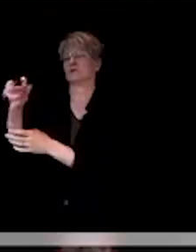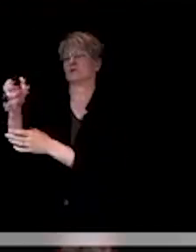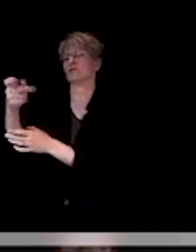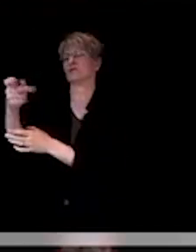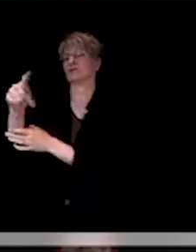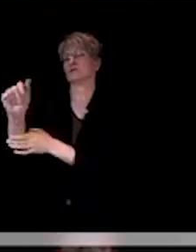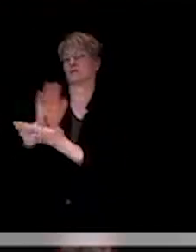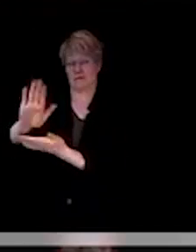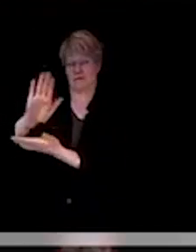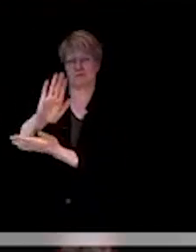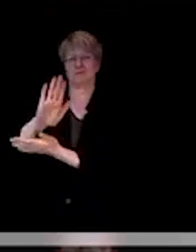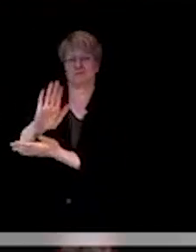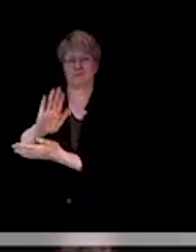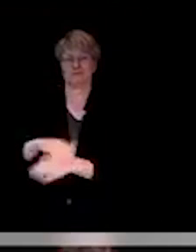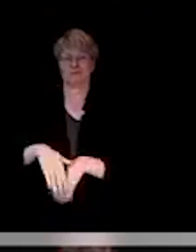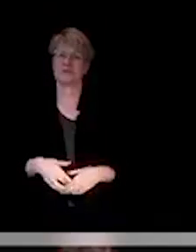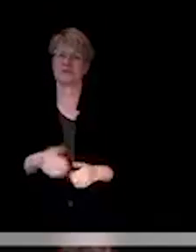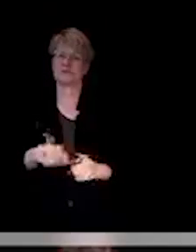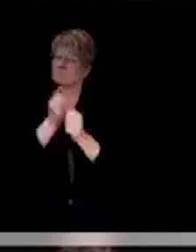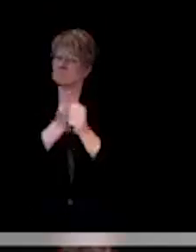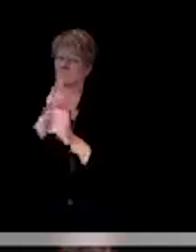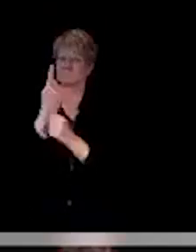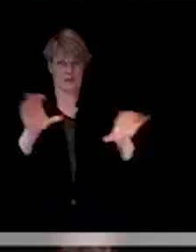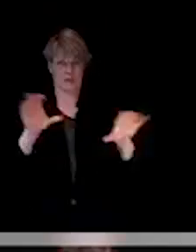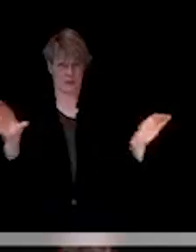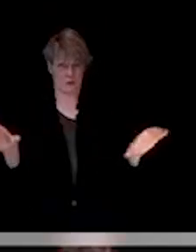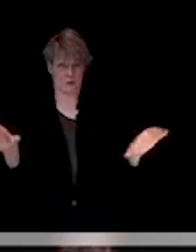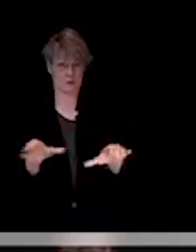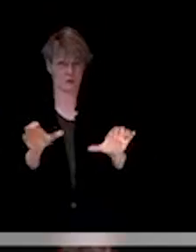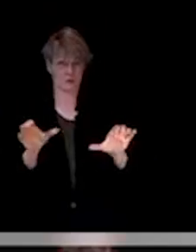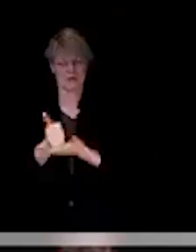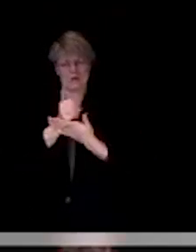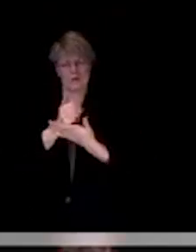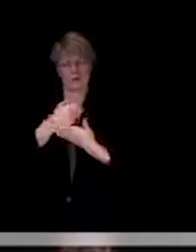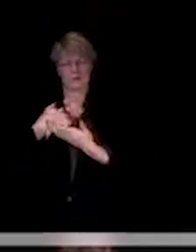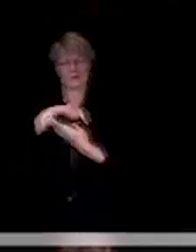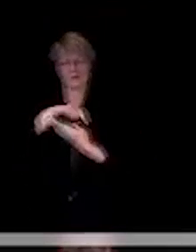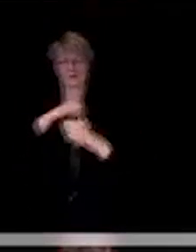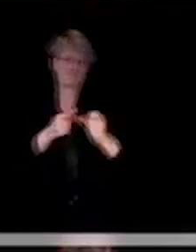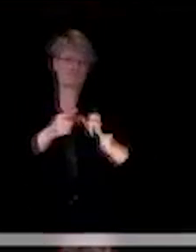those are the things that every person can do to help us maintain control over this outbreak.